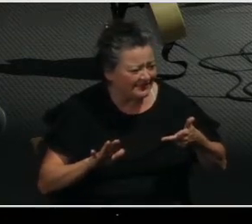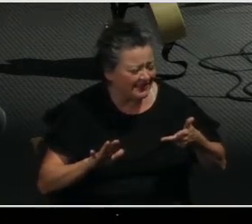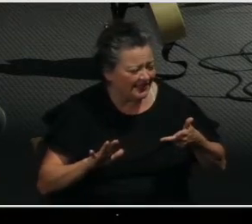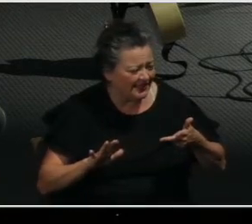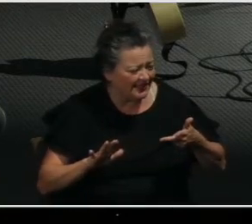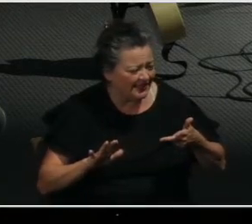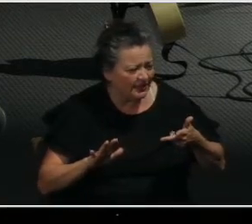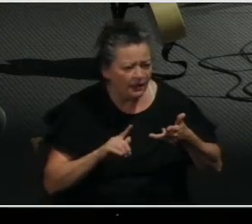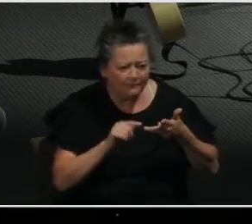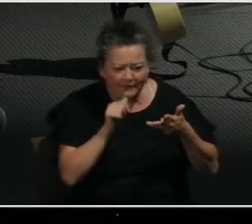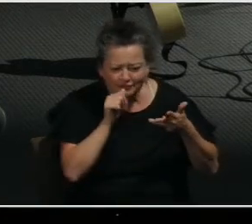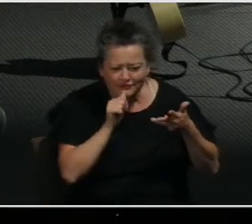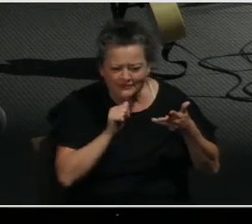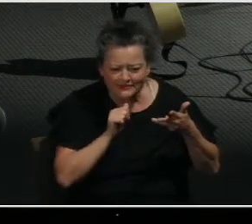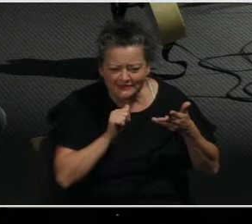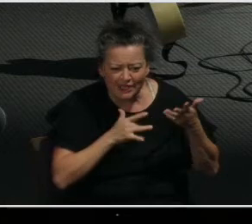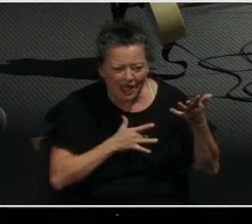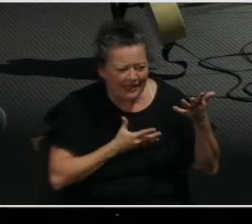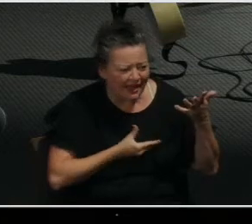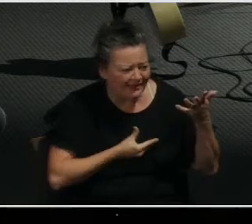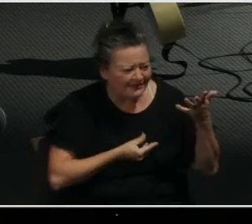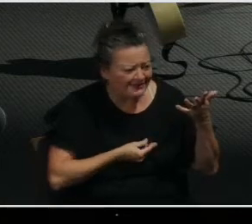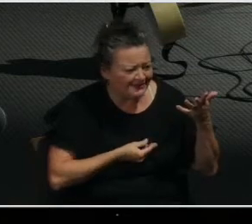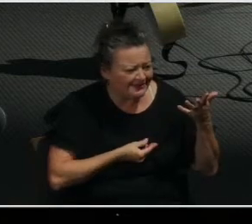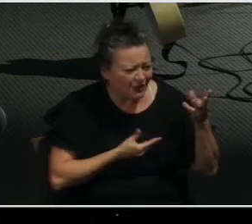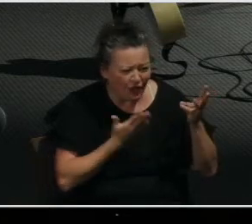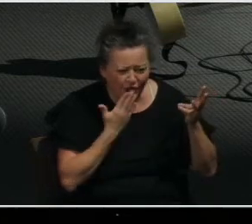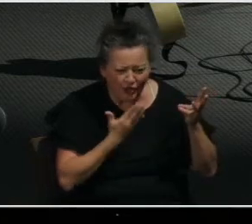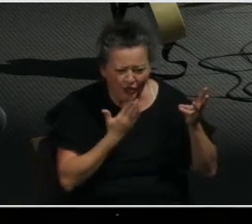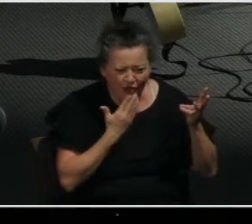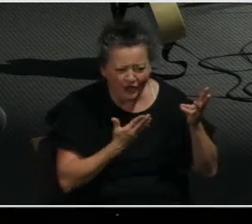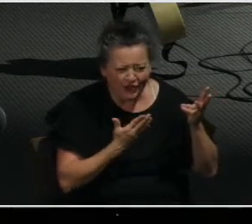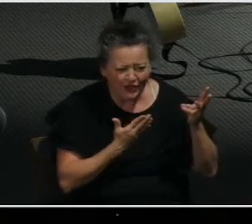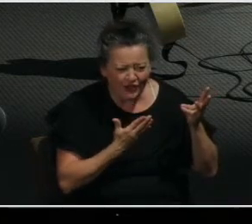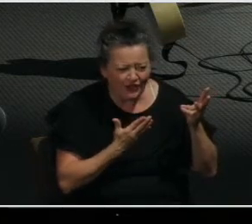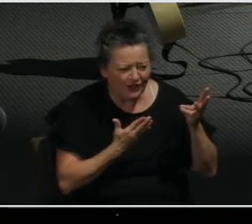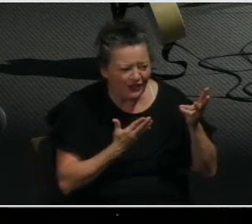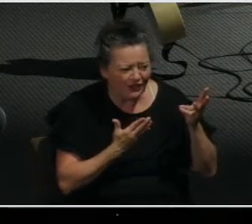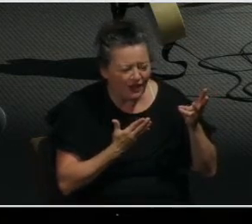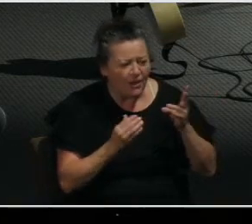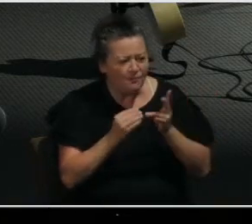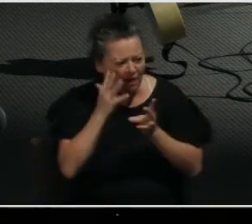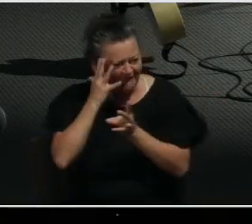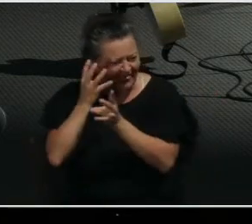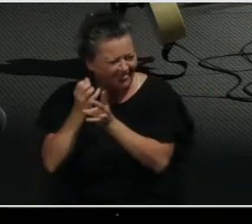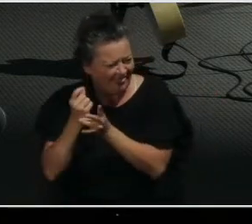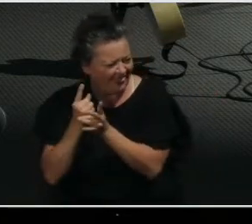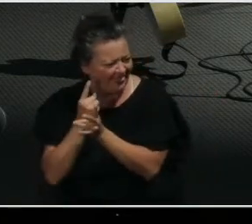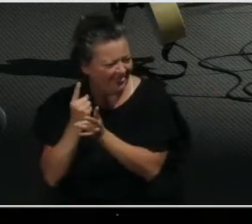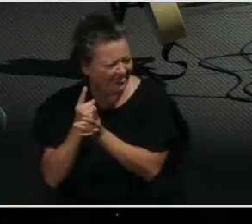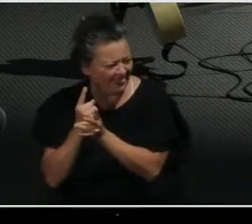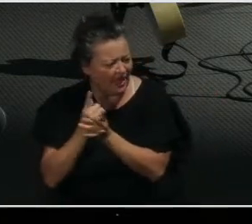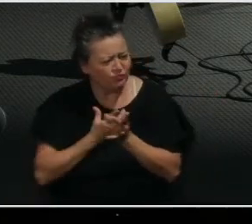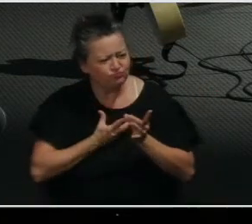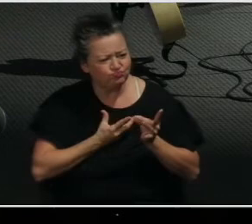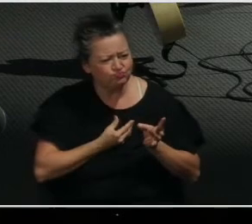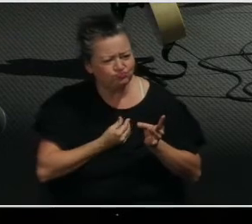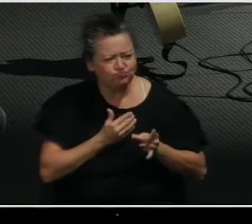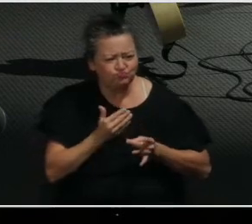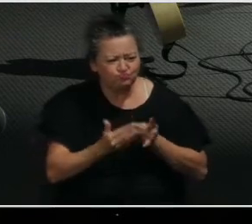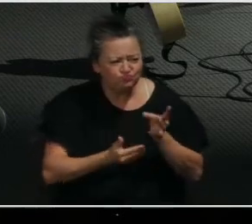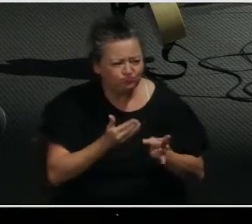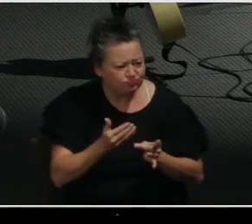More patience, kindness, and goodness. More faithfulness, gentleness,